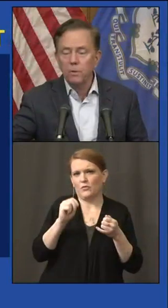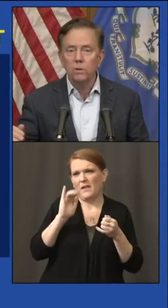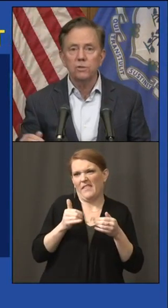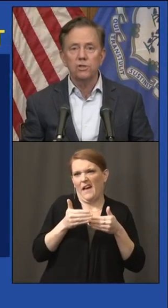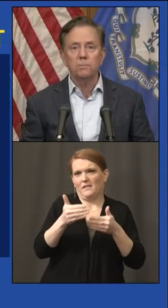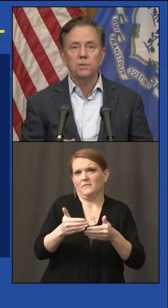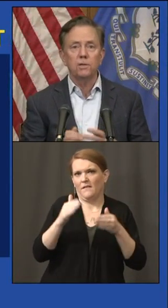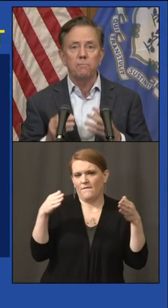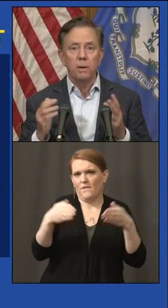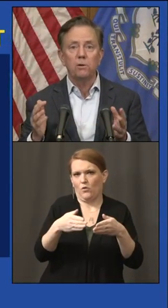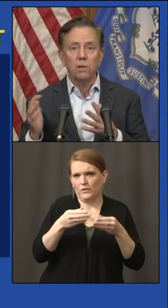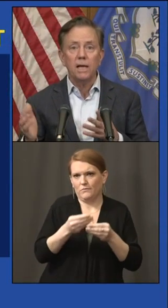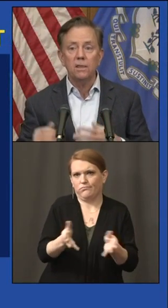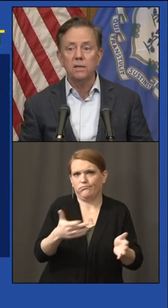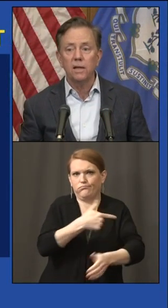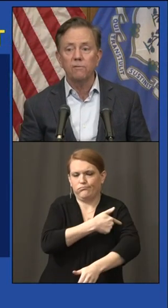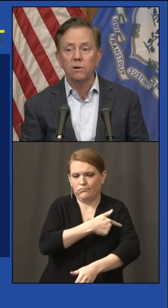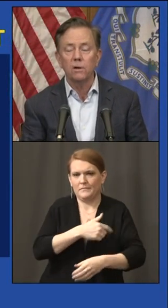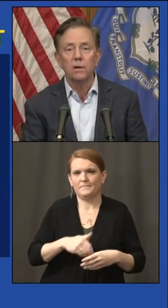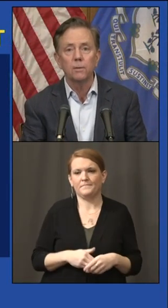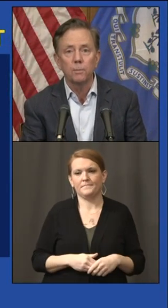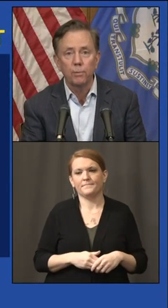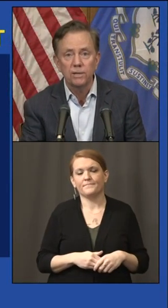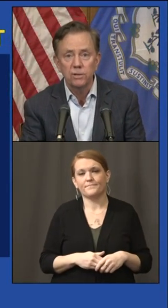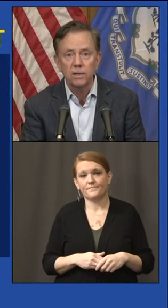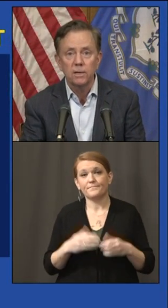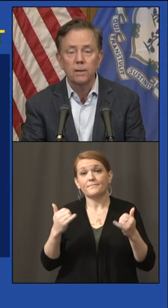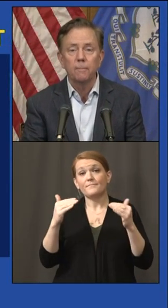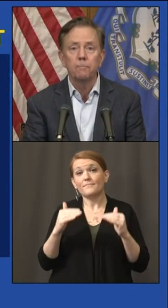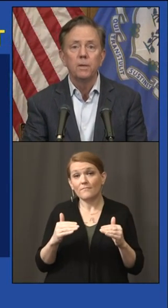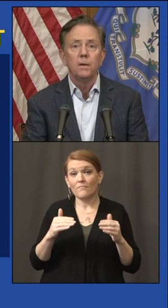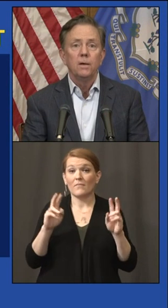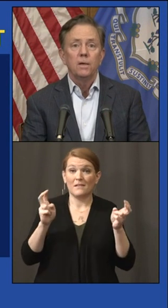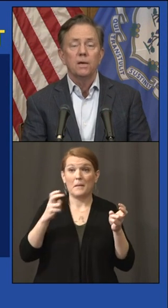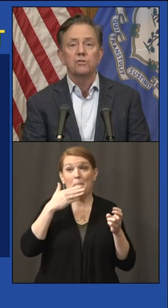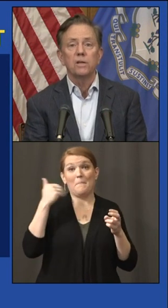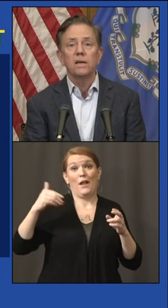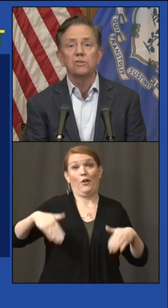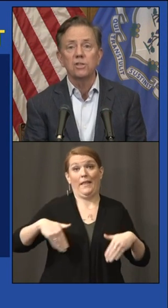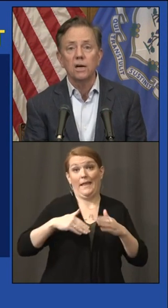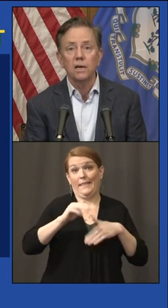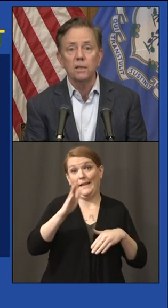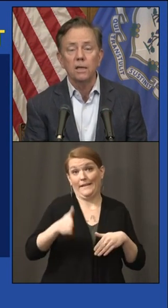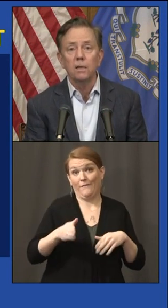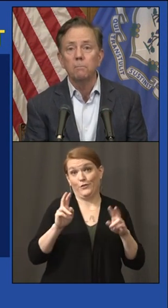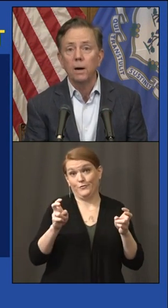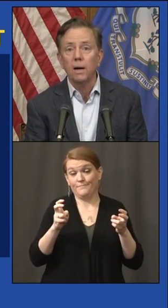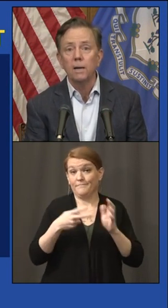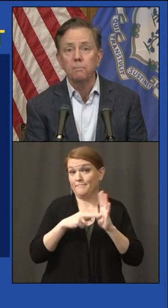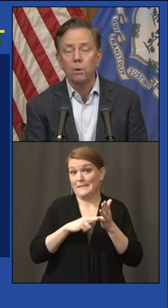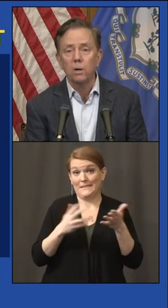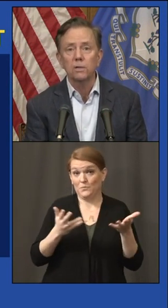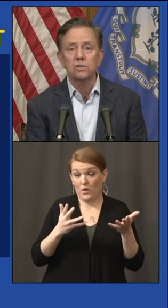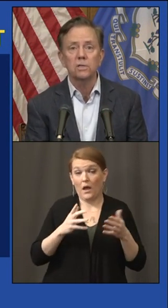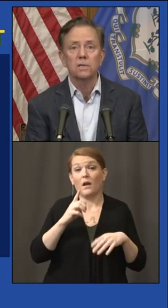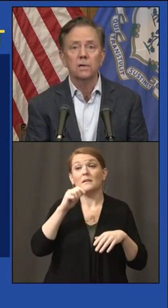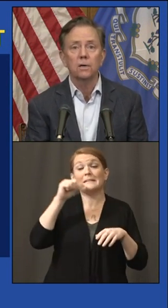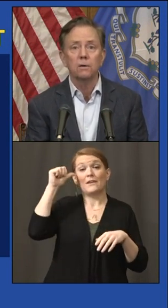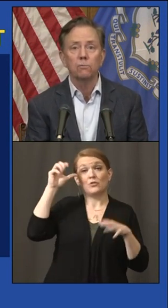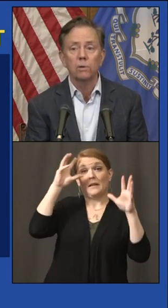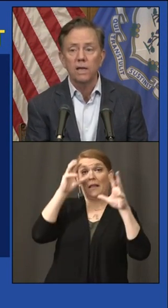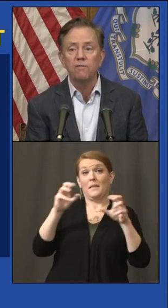Now, on the subject of better late than never, the president yesterday signed the bipartisan